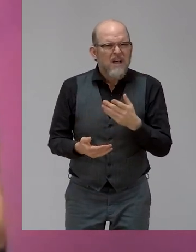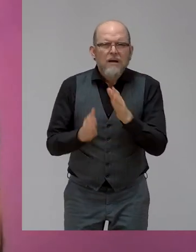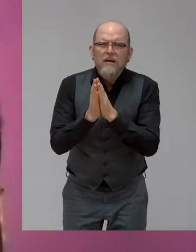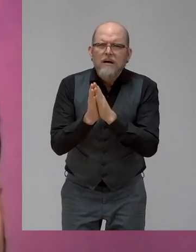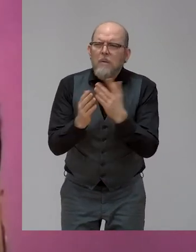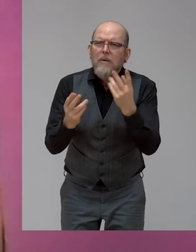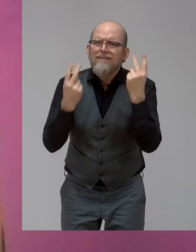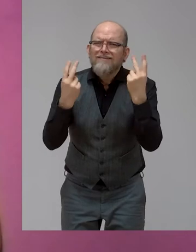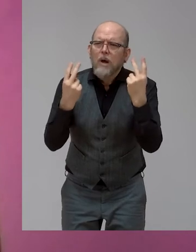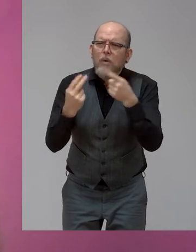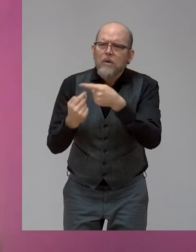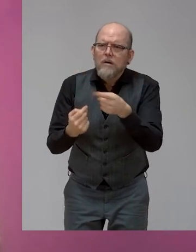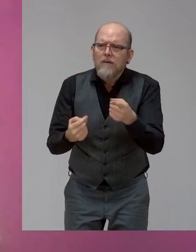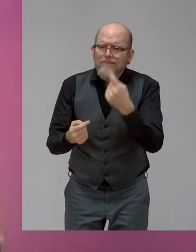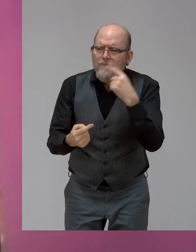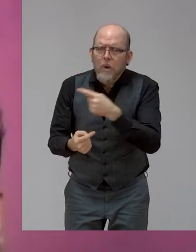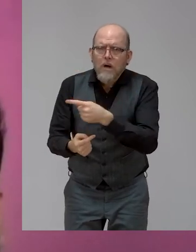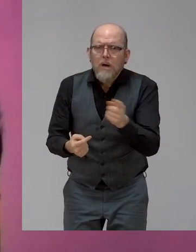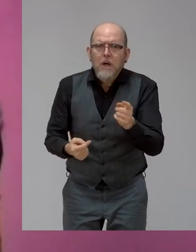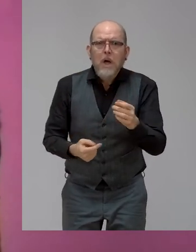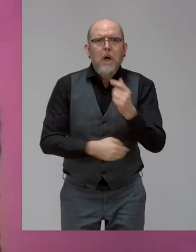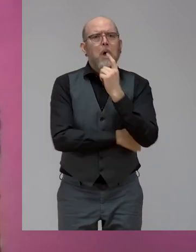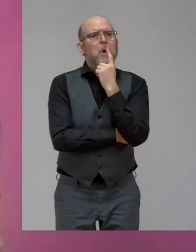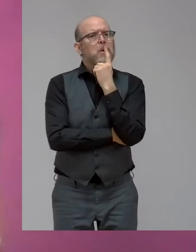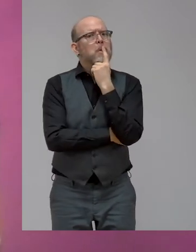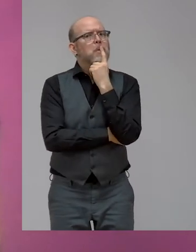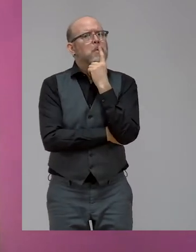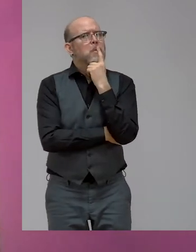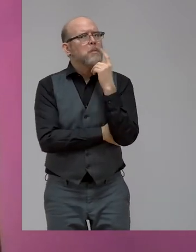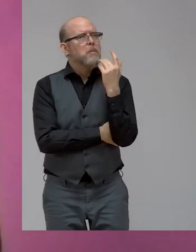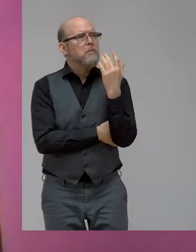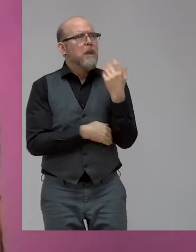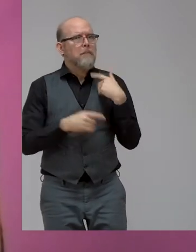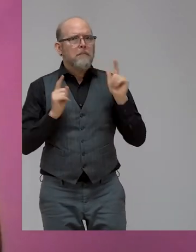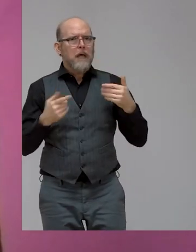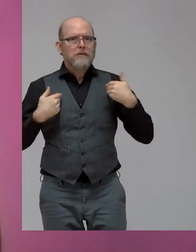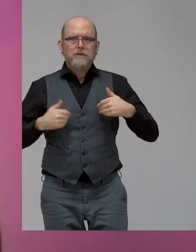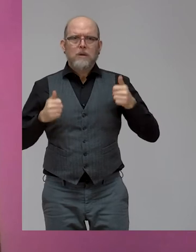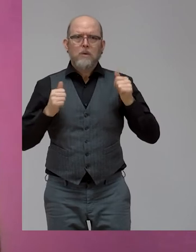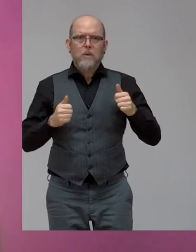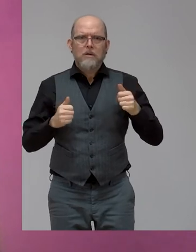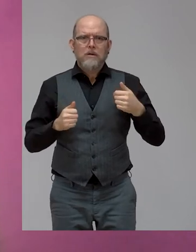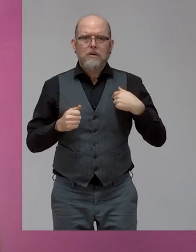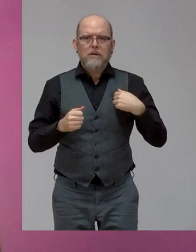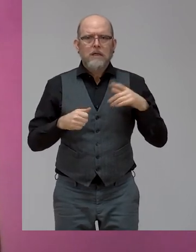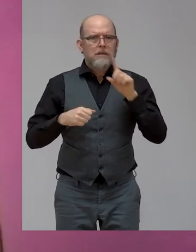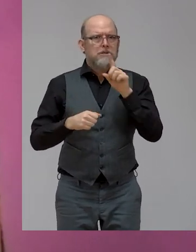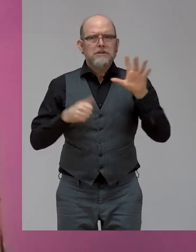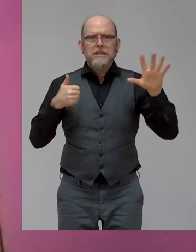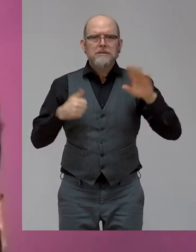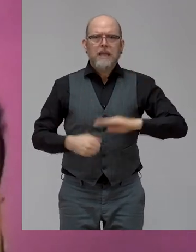thinking it would be something functional. He basically said, I'm 16. I can now get a tattoo legally.